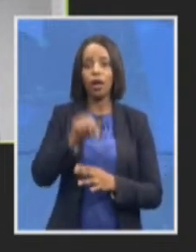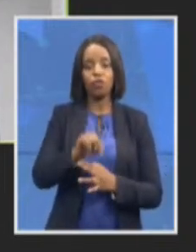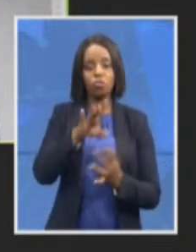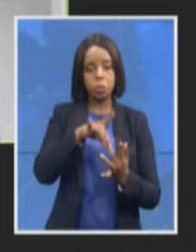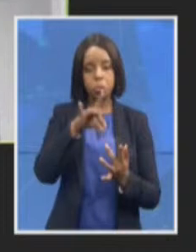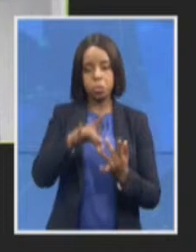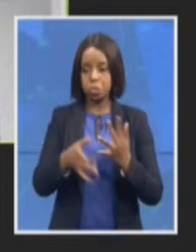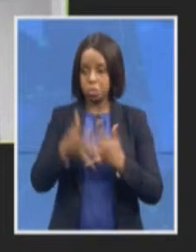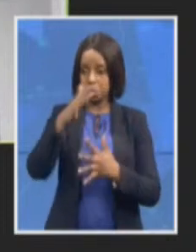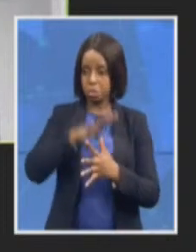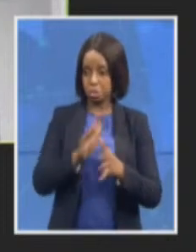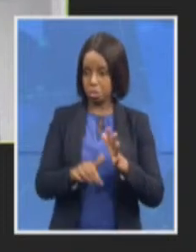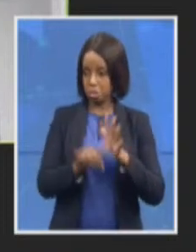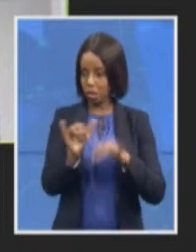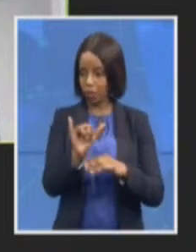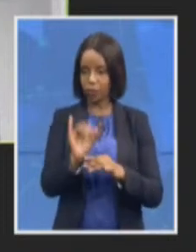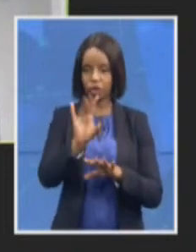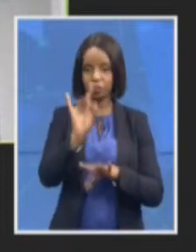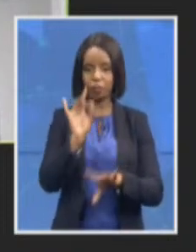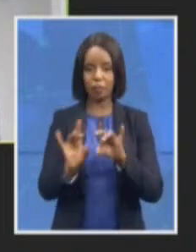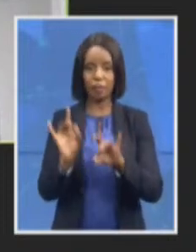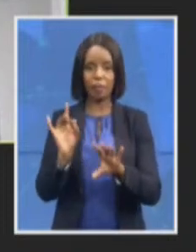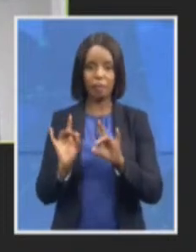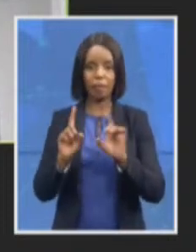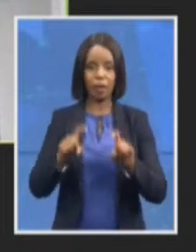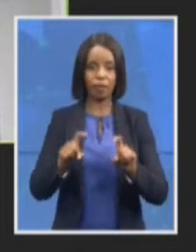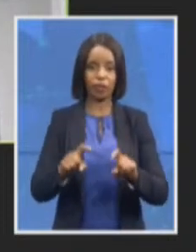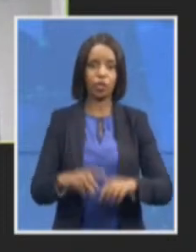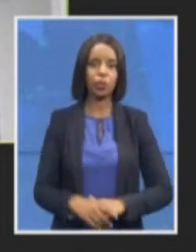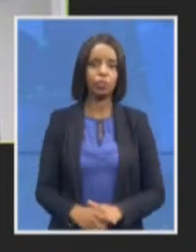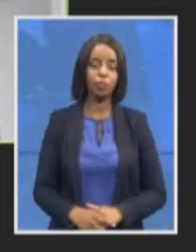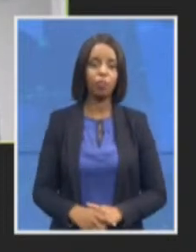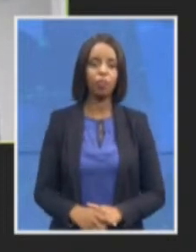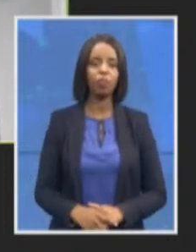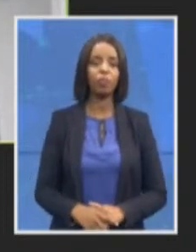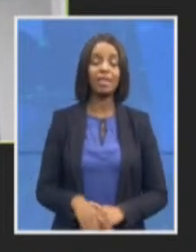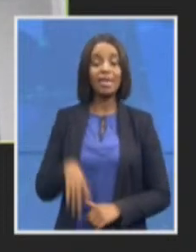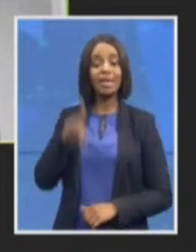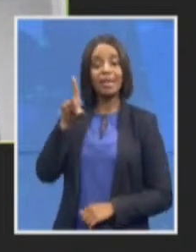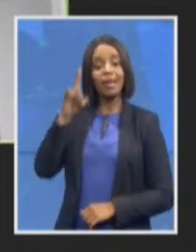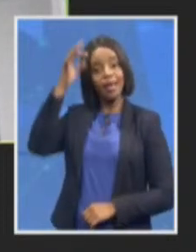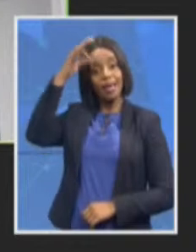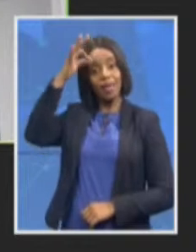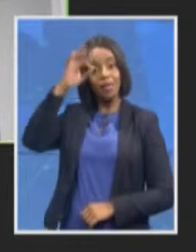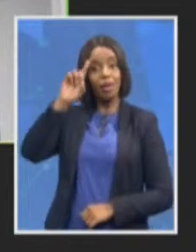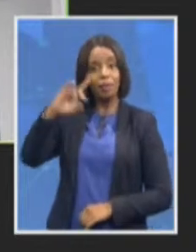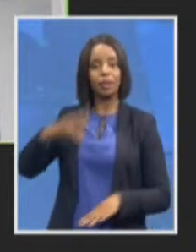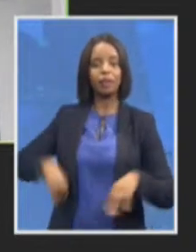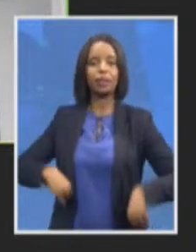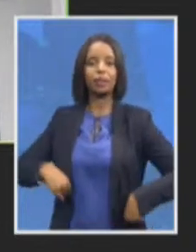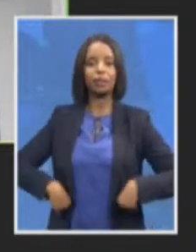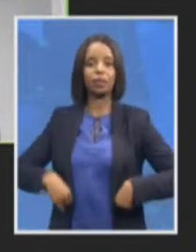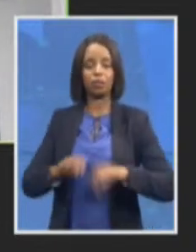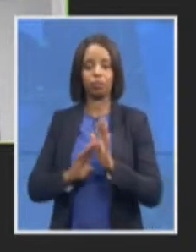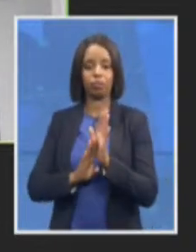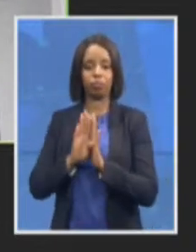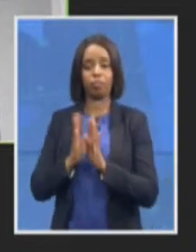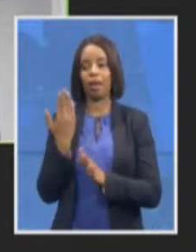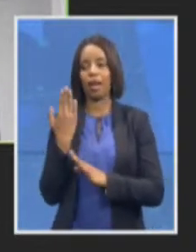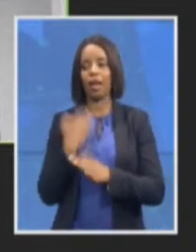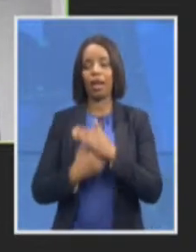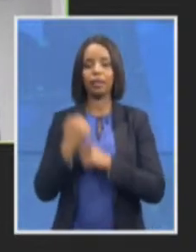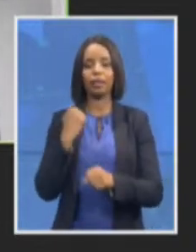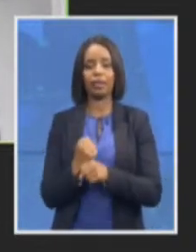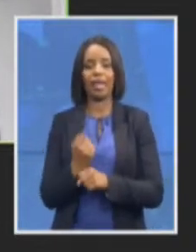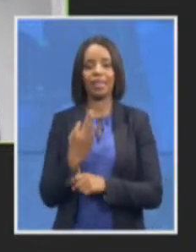to government corruption it improved from 31 convictions last year to 53 convictions at the end